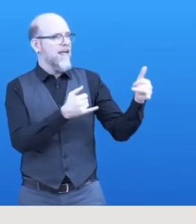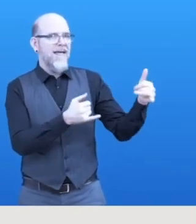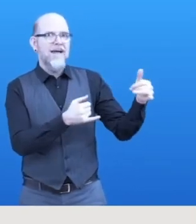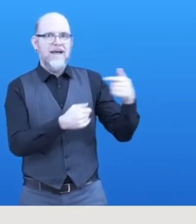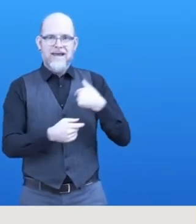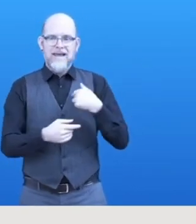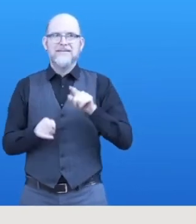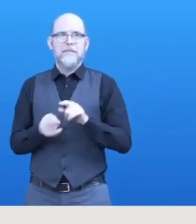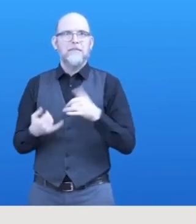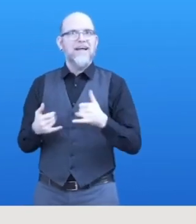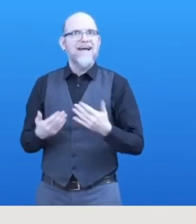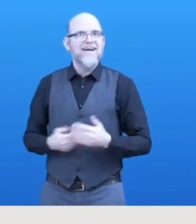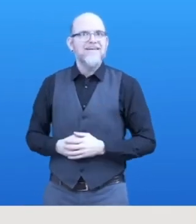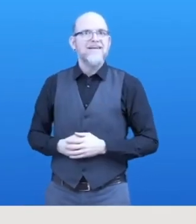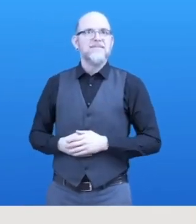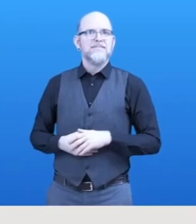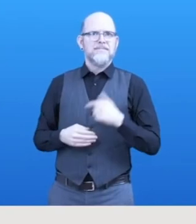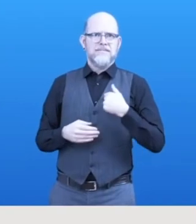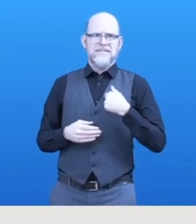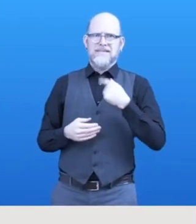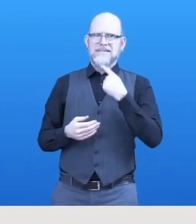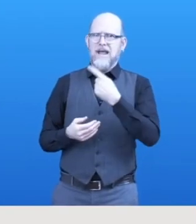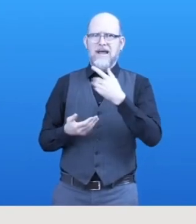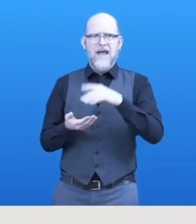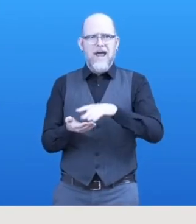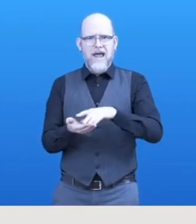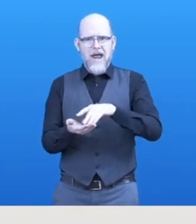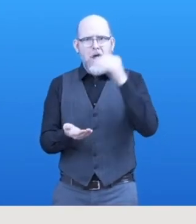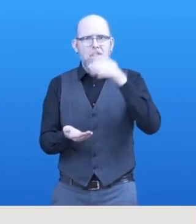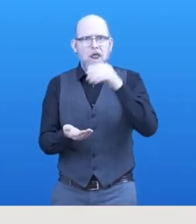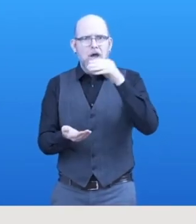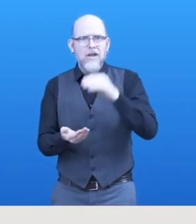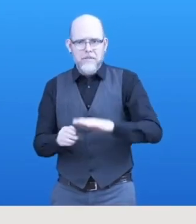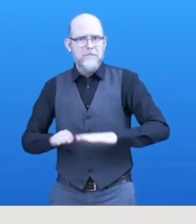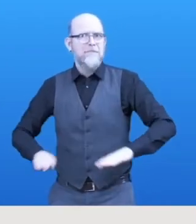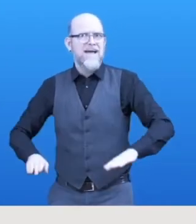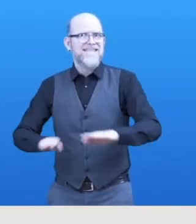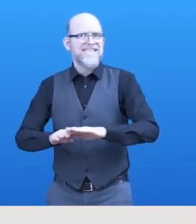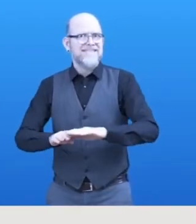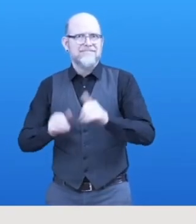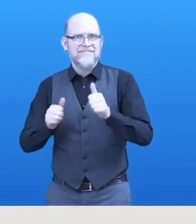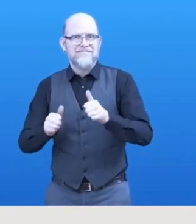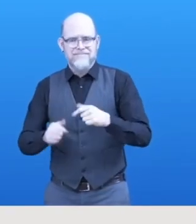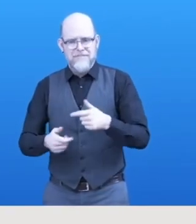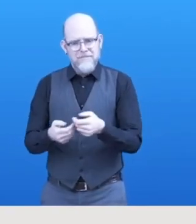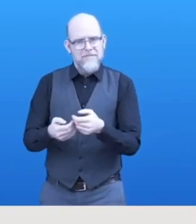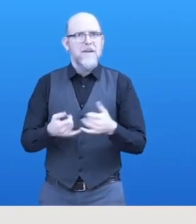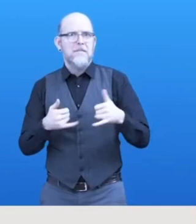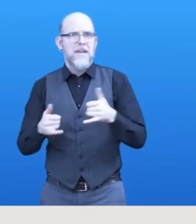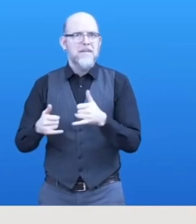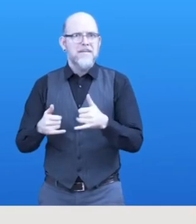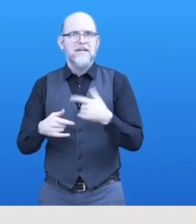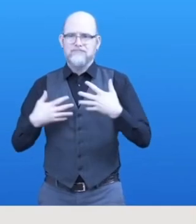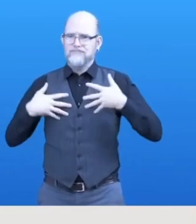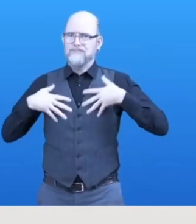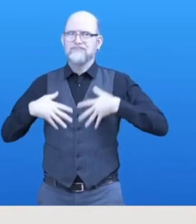commands, etc. Maybe you want to start typing, typing a different way. And there, there's also